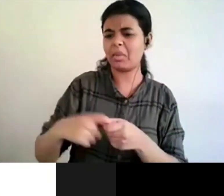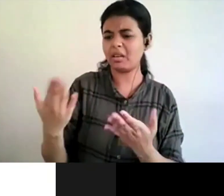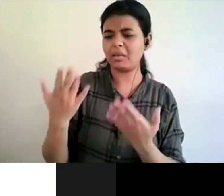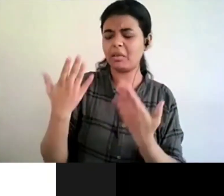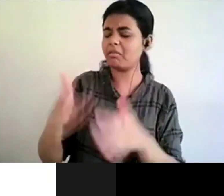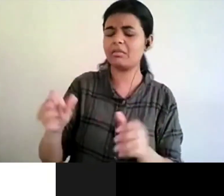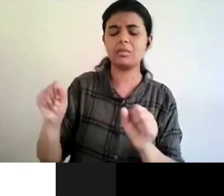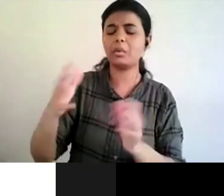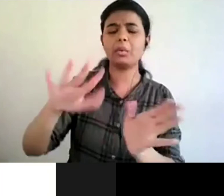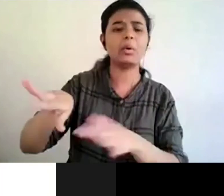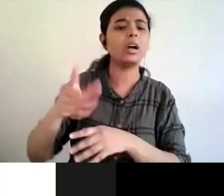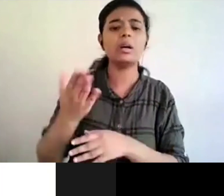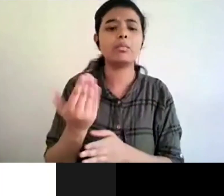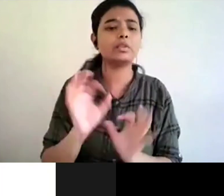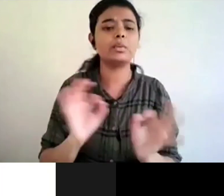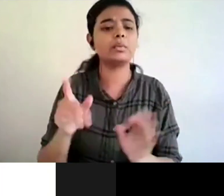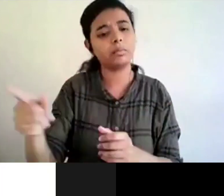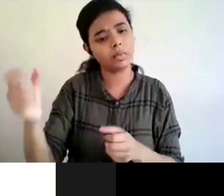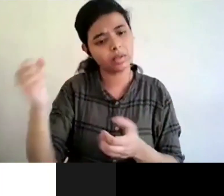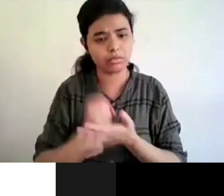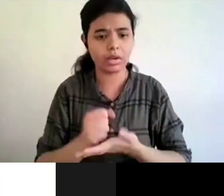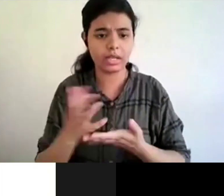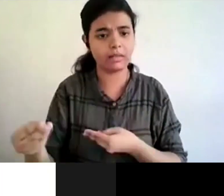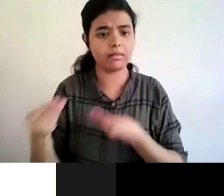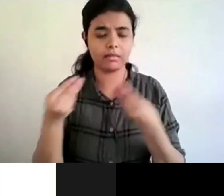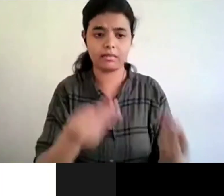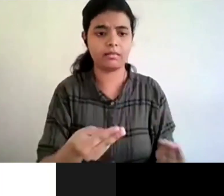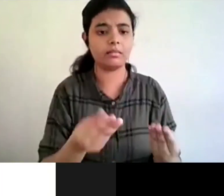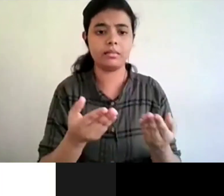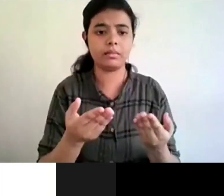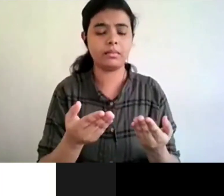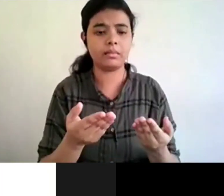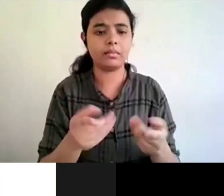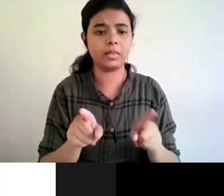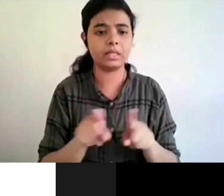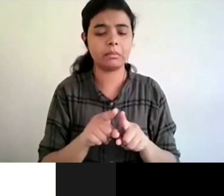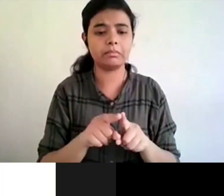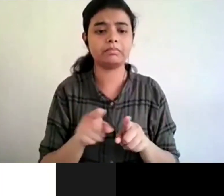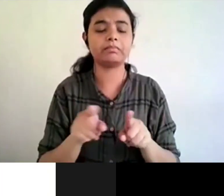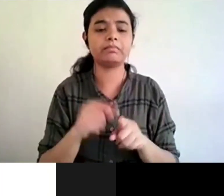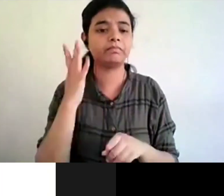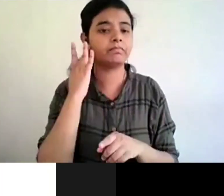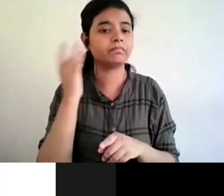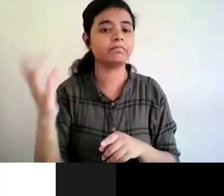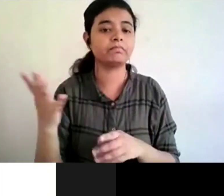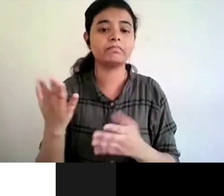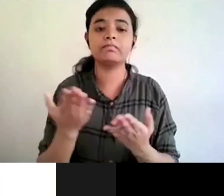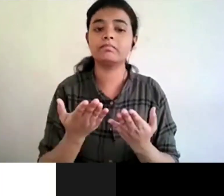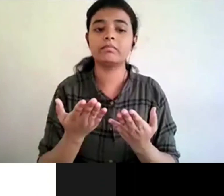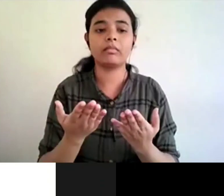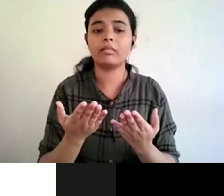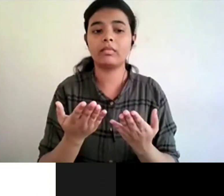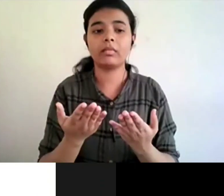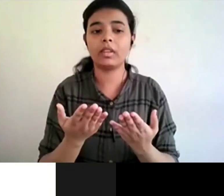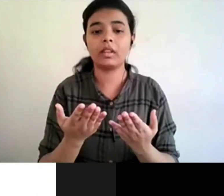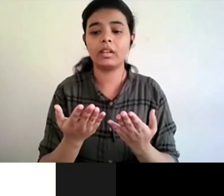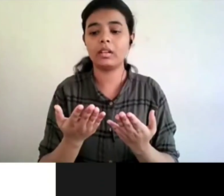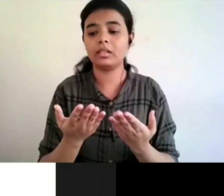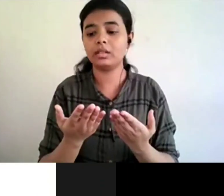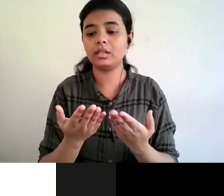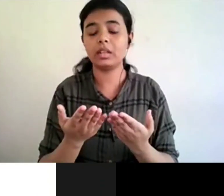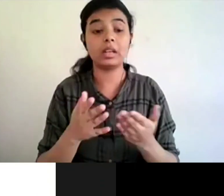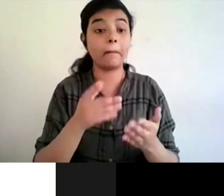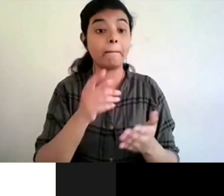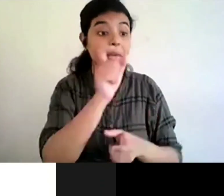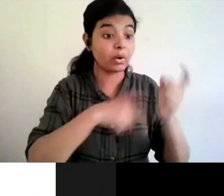that's a legal system but yes they would want to avoid as far as possible when when they don't know about